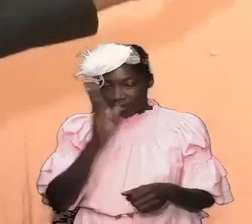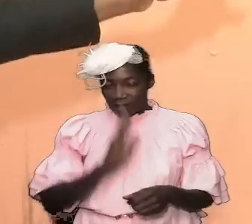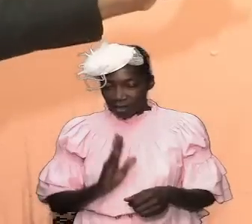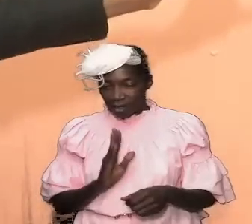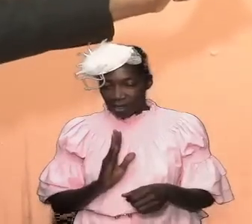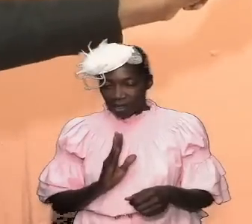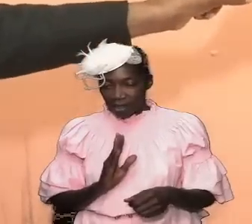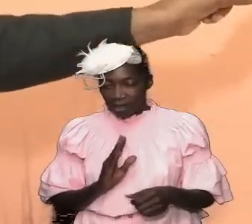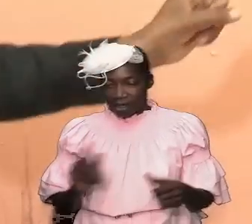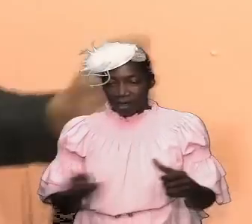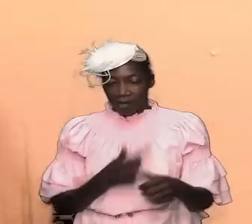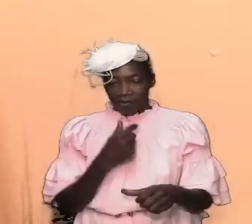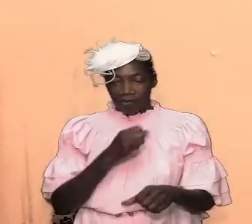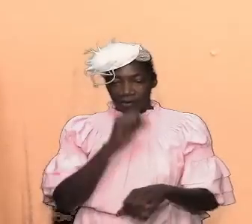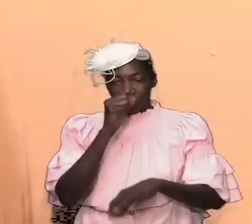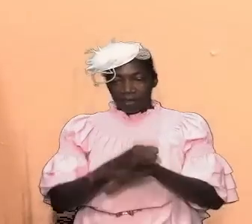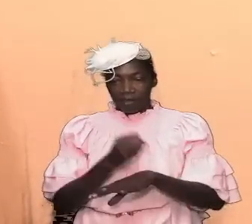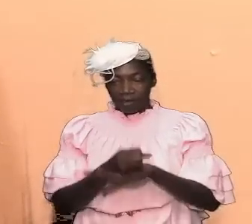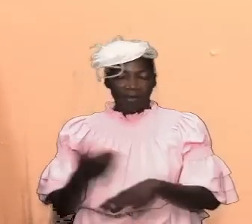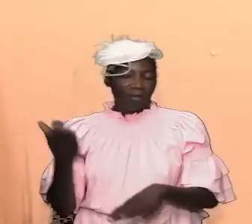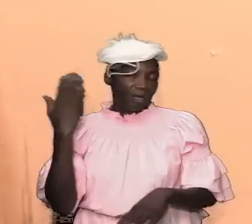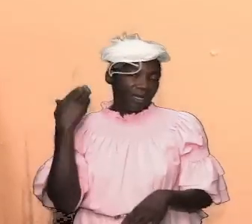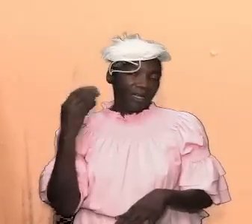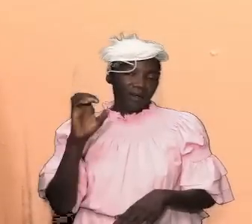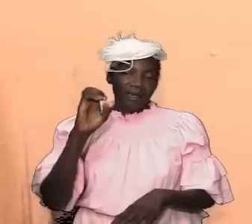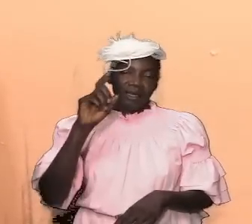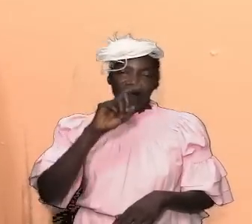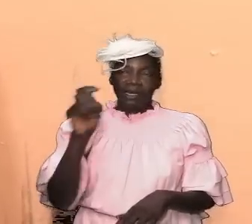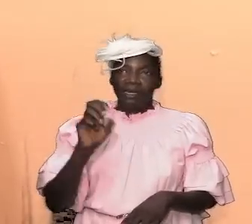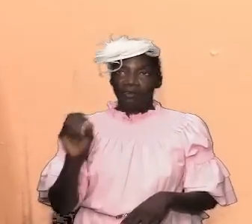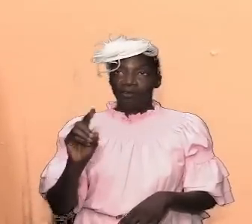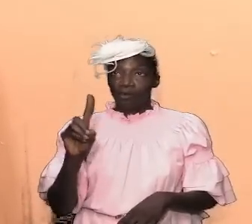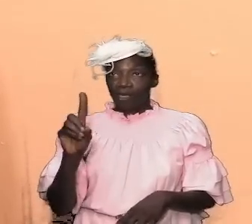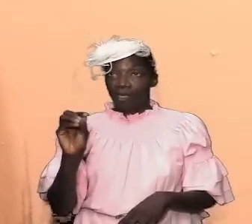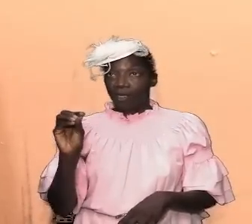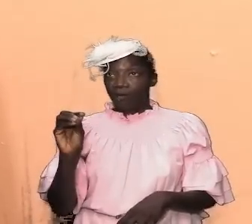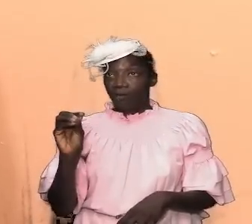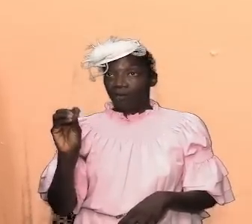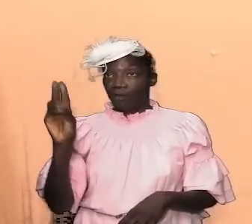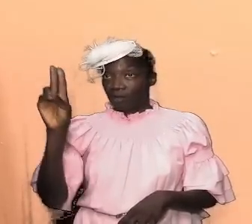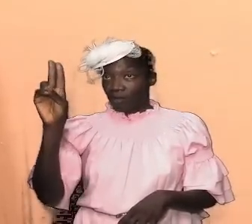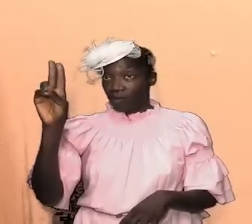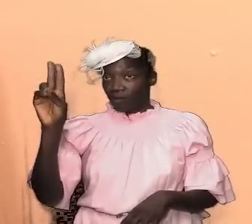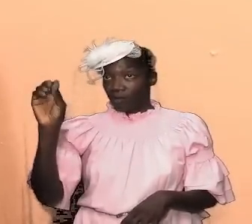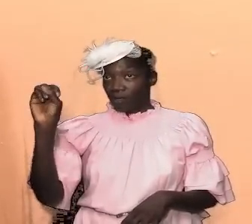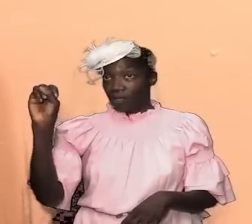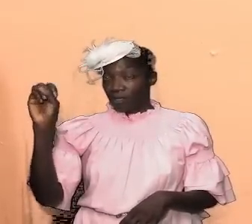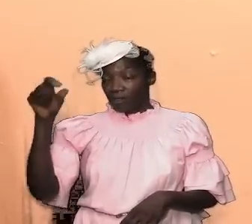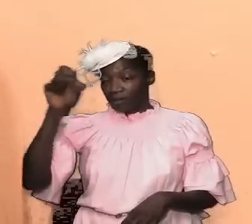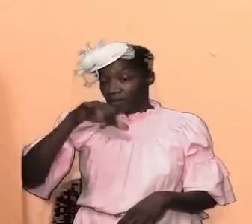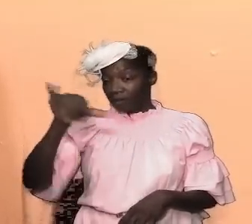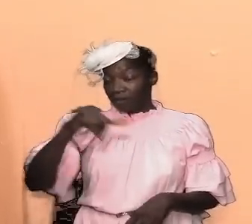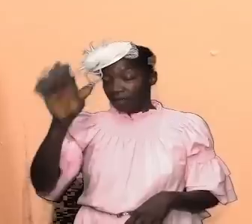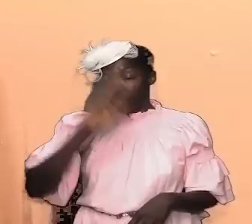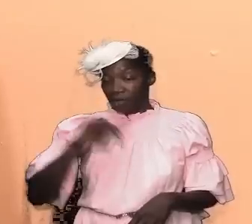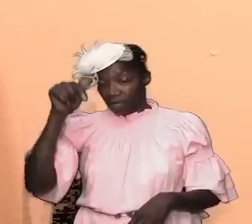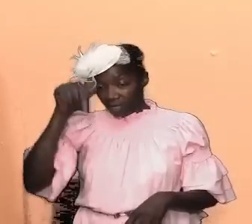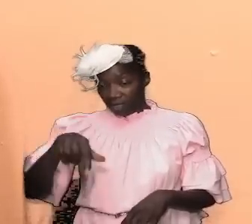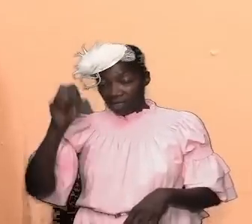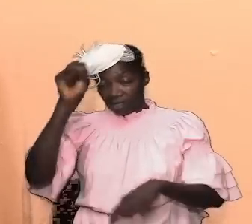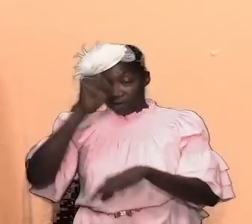first sanctuary back there in exodus is the same god who is the god of this sanctuary